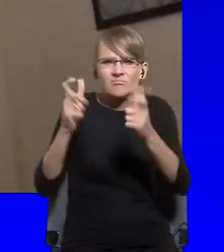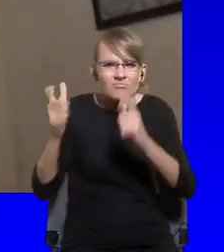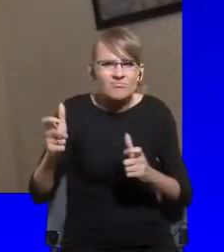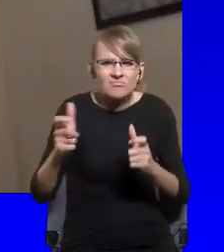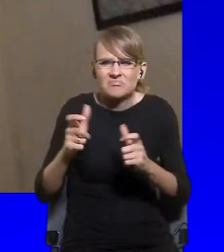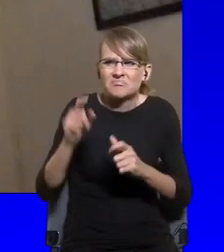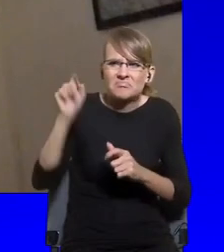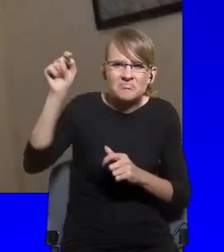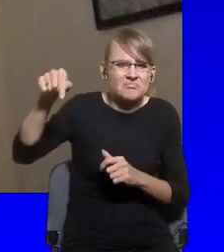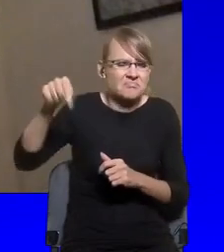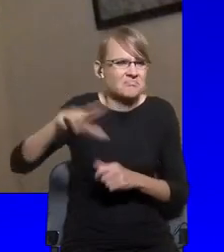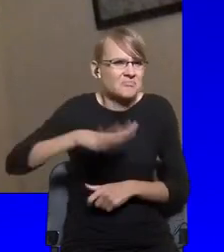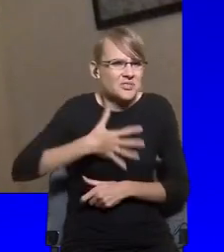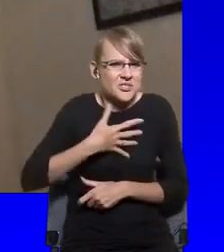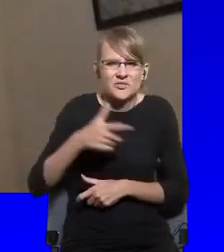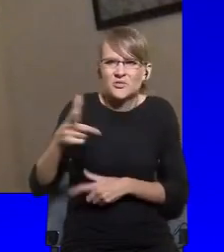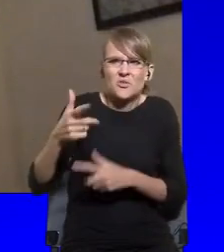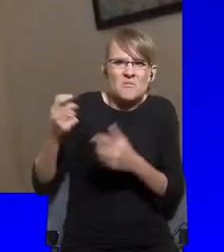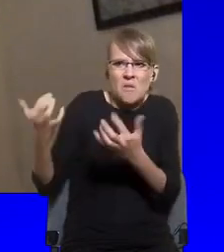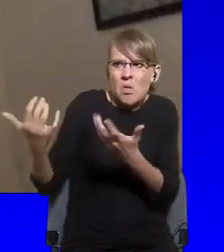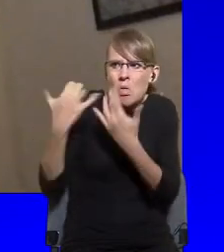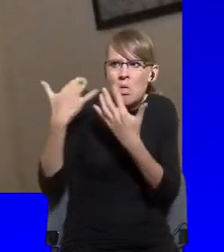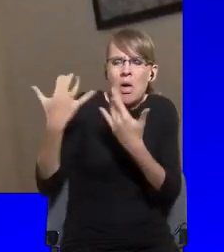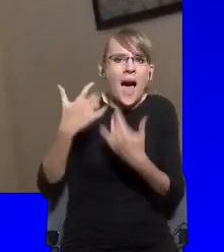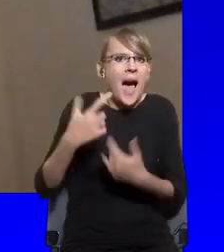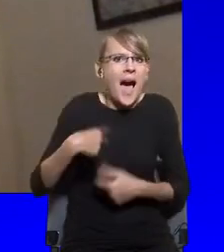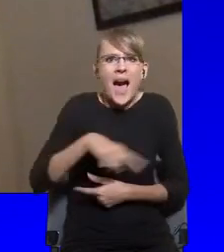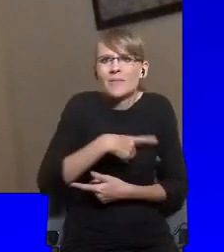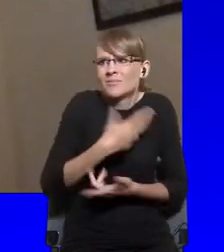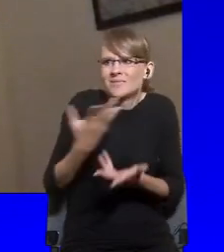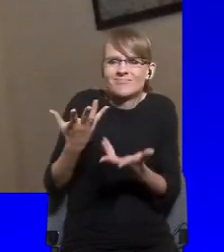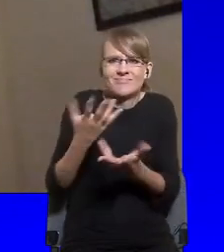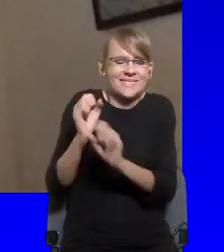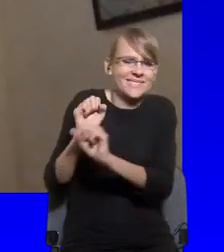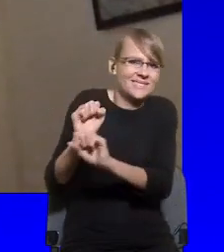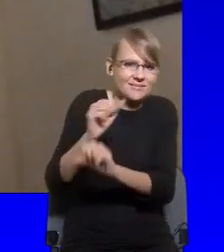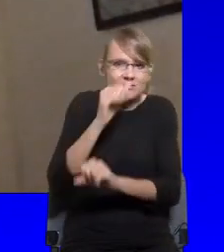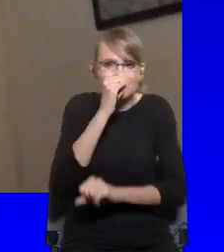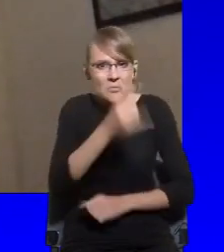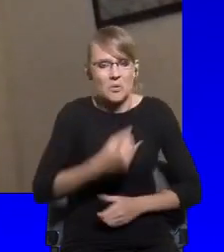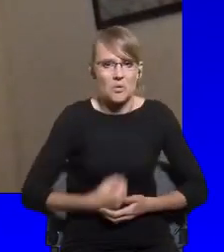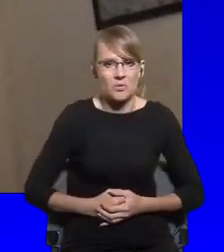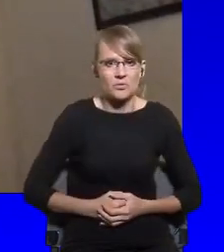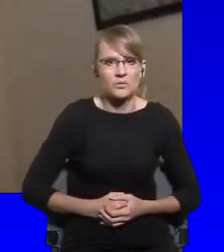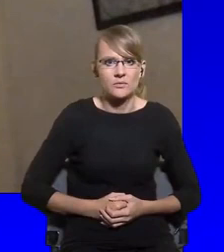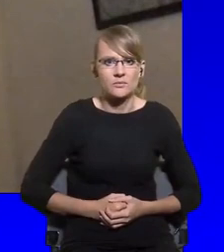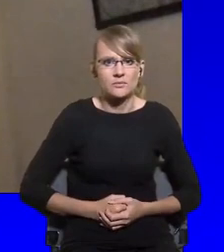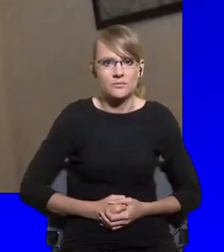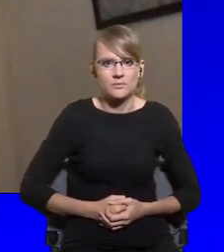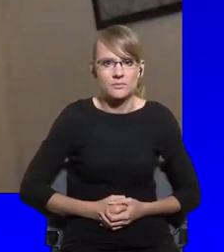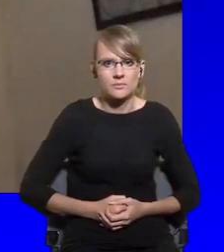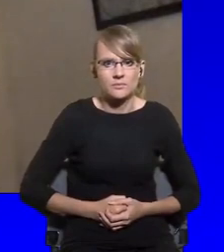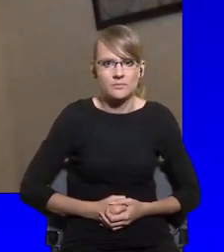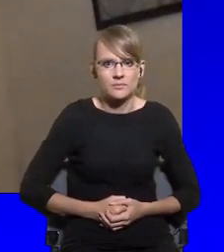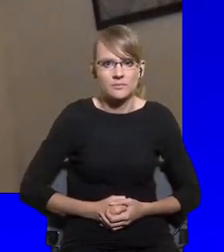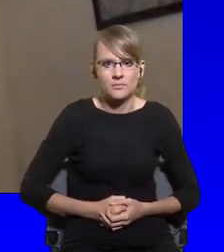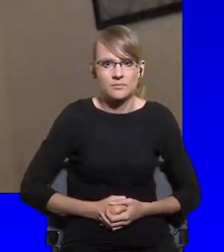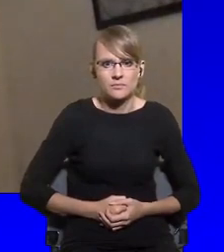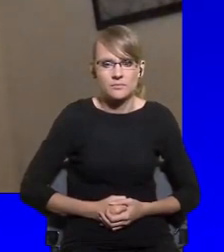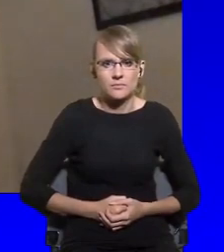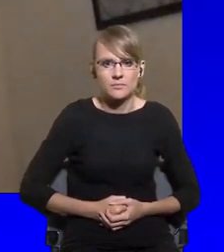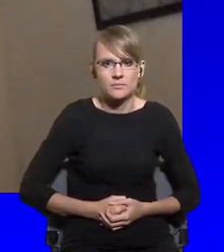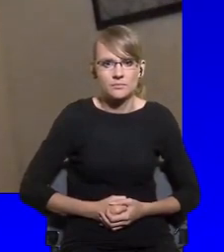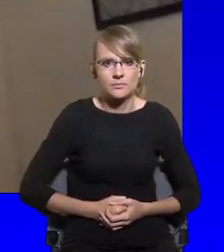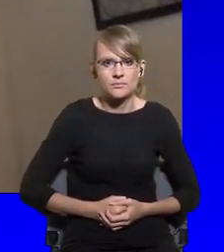which have been the fuel which has powered the populist counter revolution in recent times, you know,